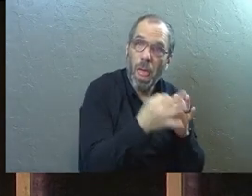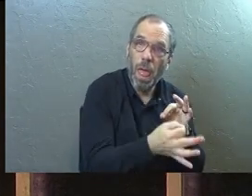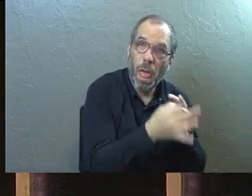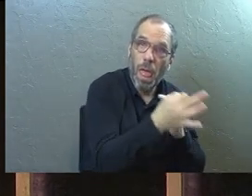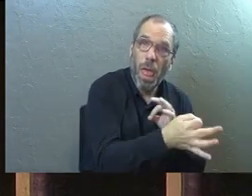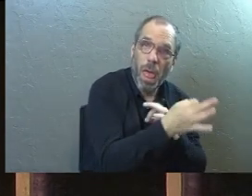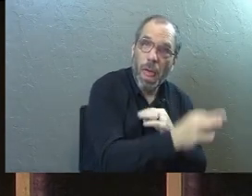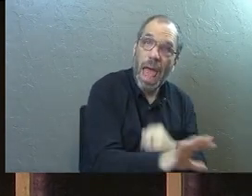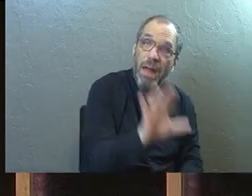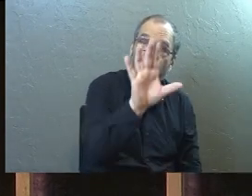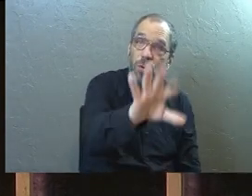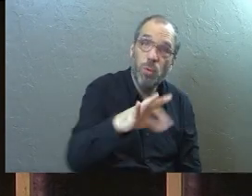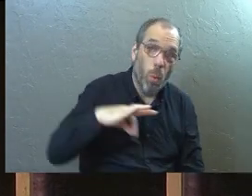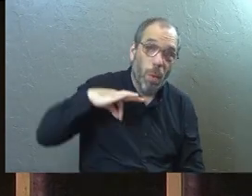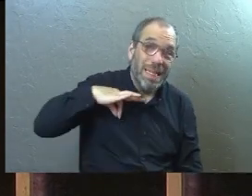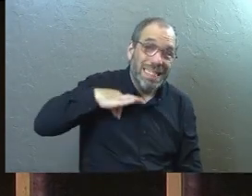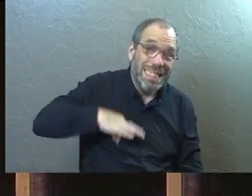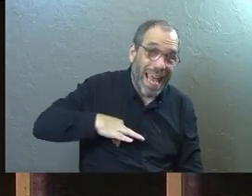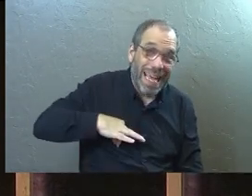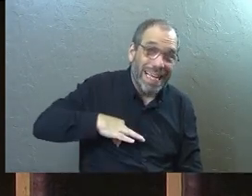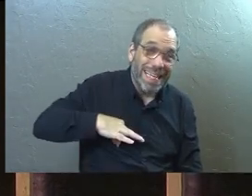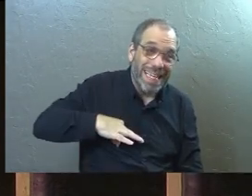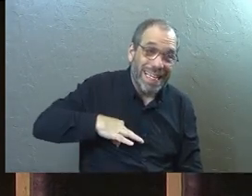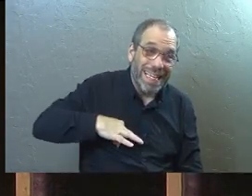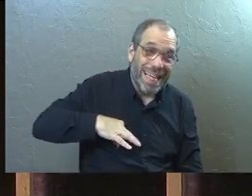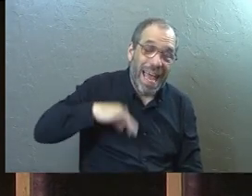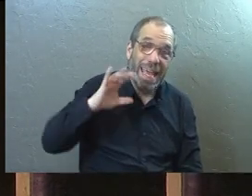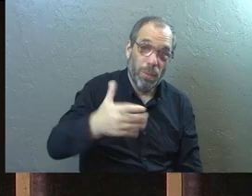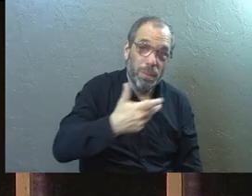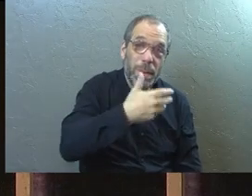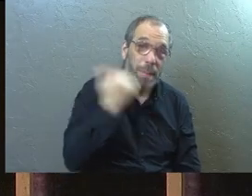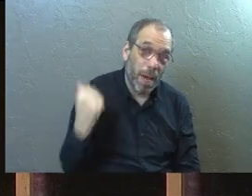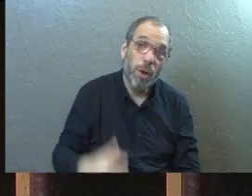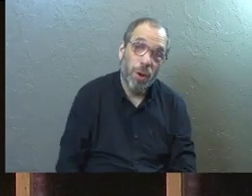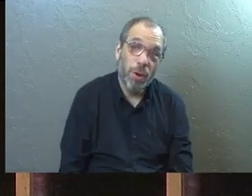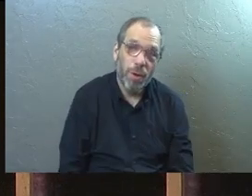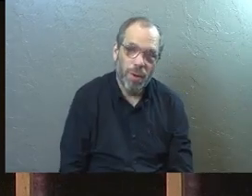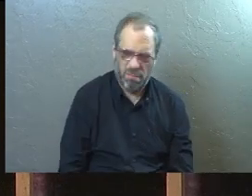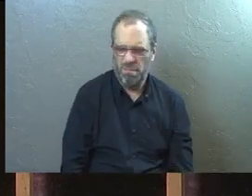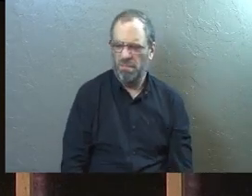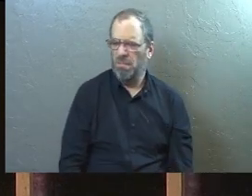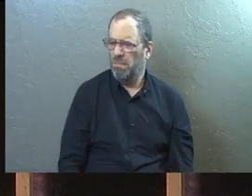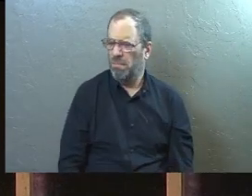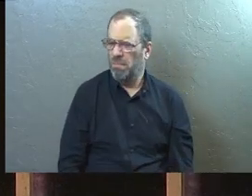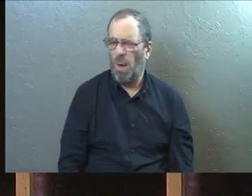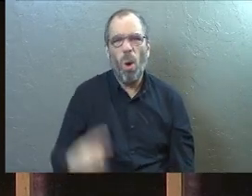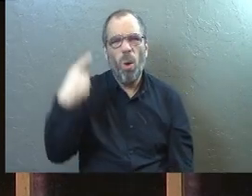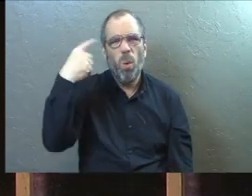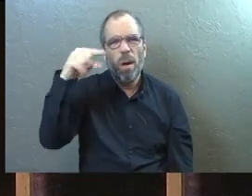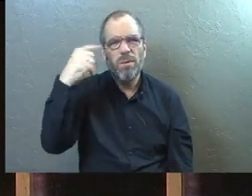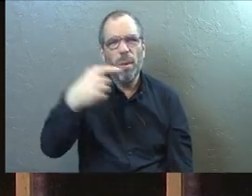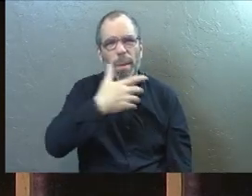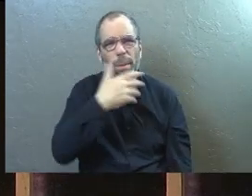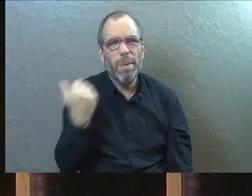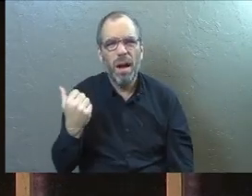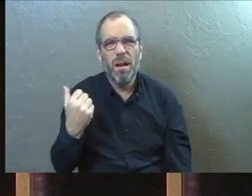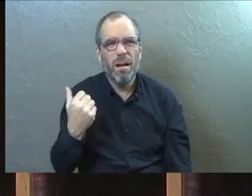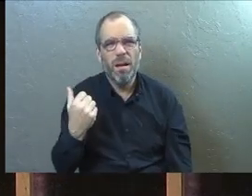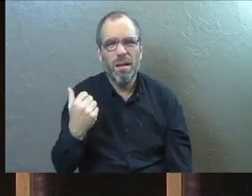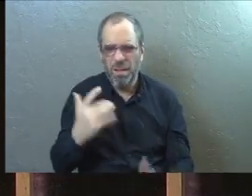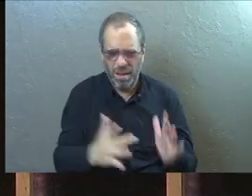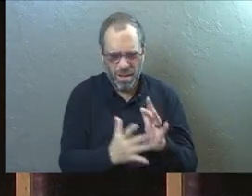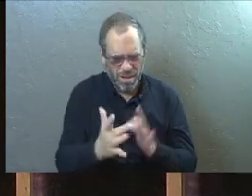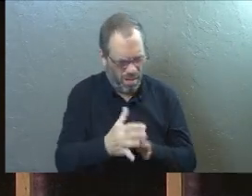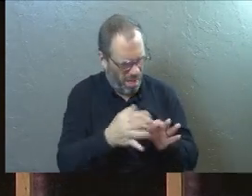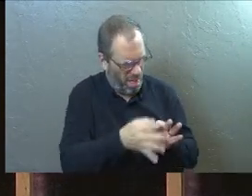And for your sakes, it's going to be better. Why is it better for the disciples that Jesus delayed?